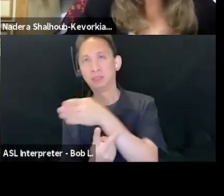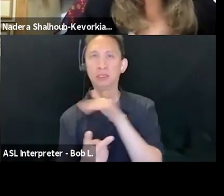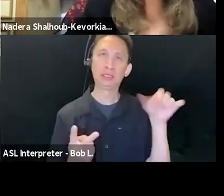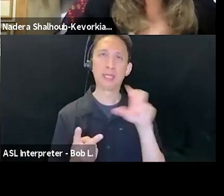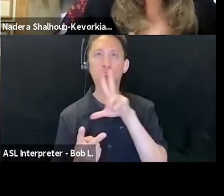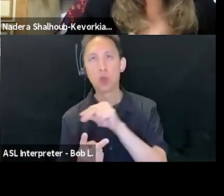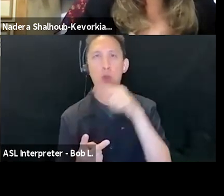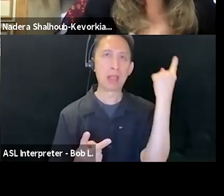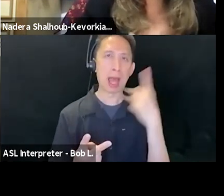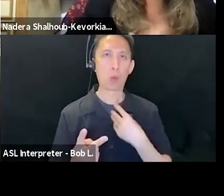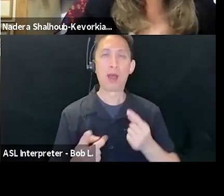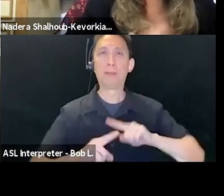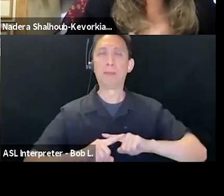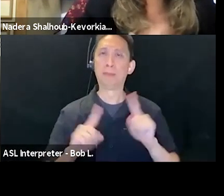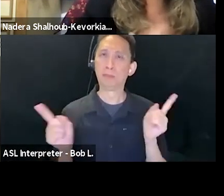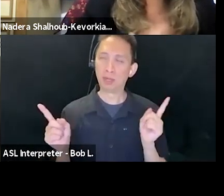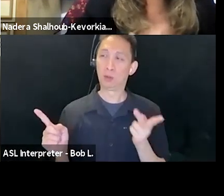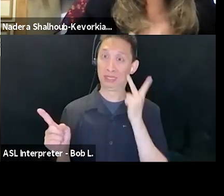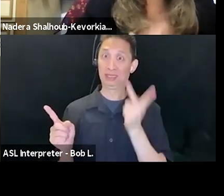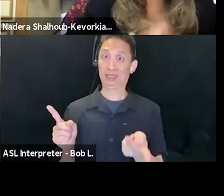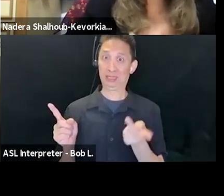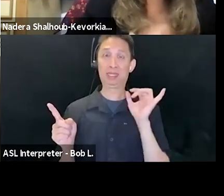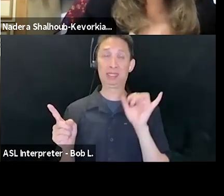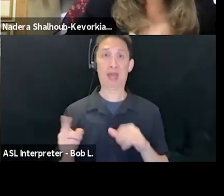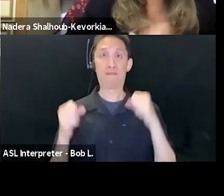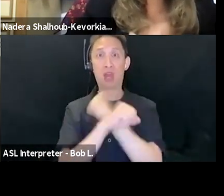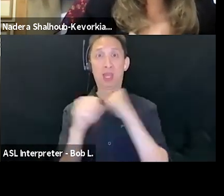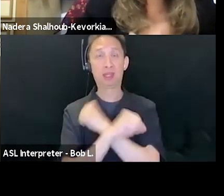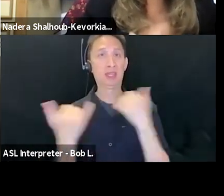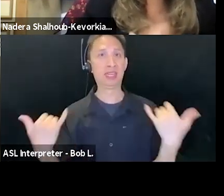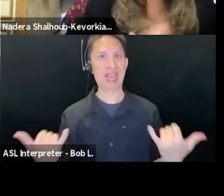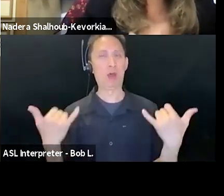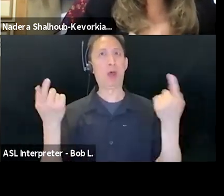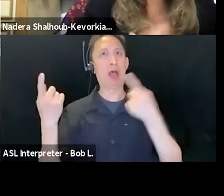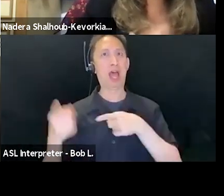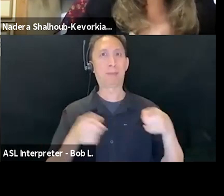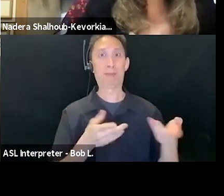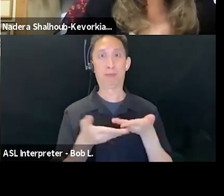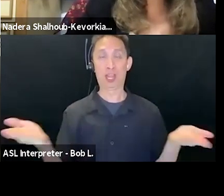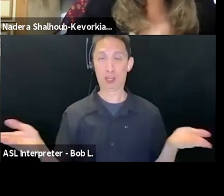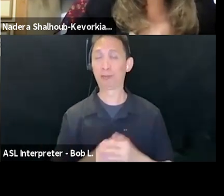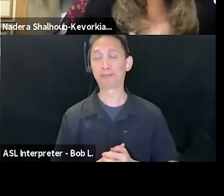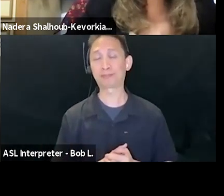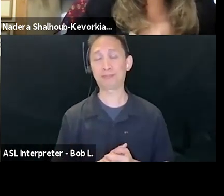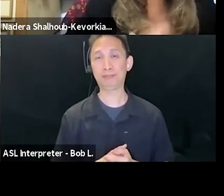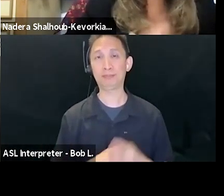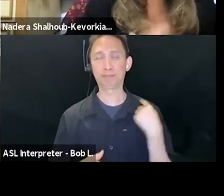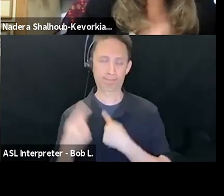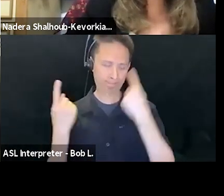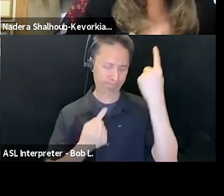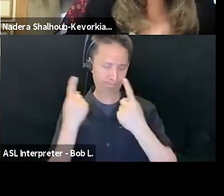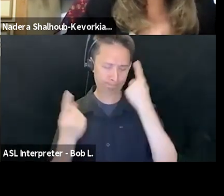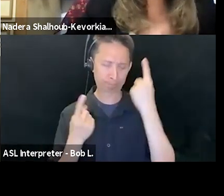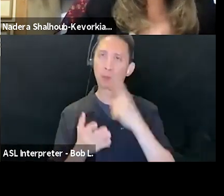justice is what we're seeing unfold before our eyes. And what that lets us think about is the kind of where we are now. goes back to what